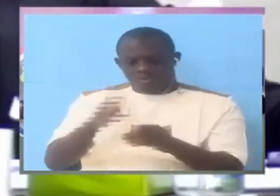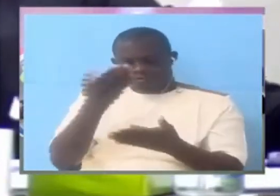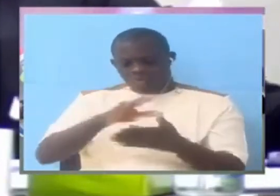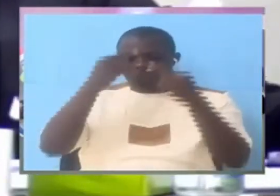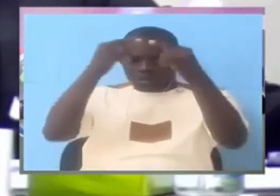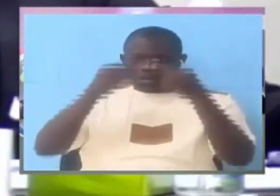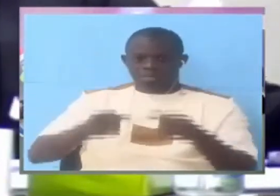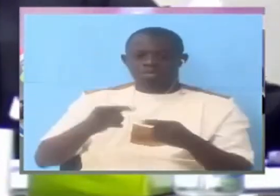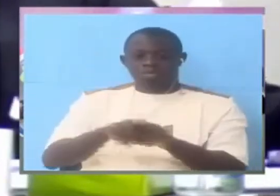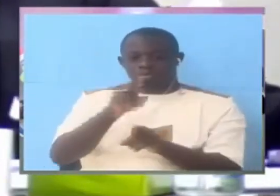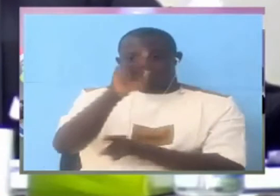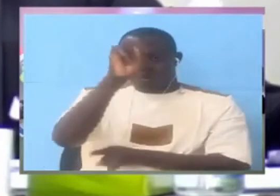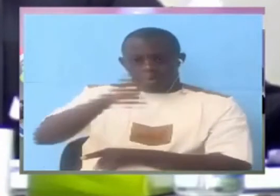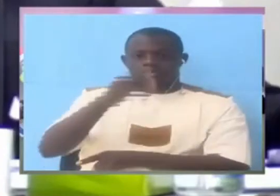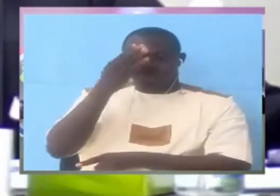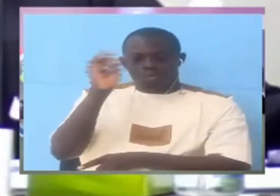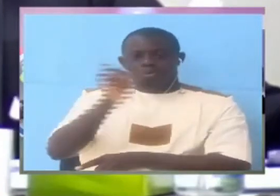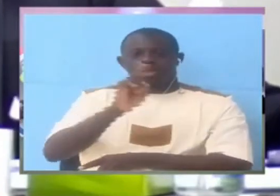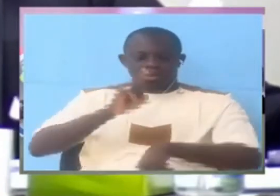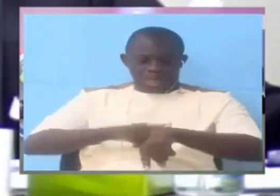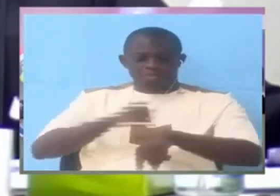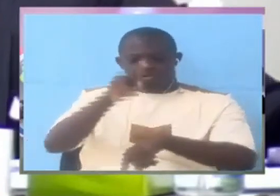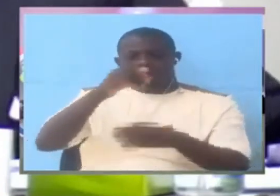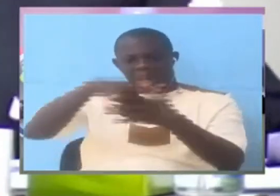to know exactly which period you are out of the country